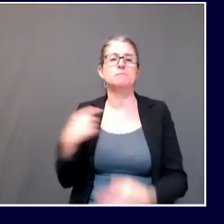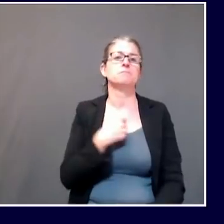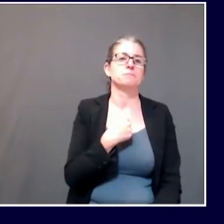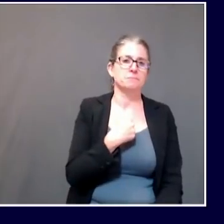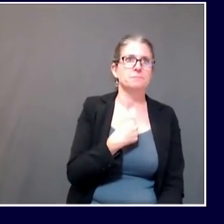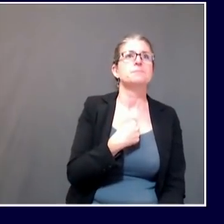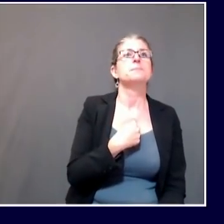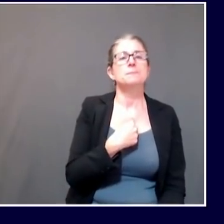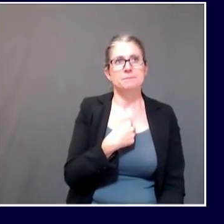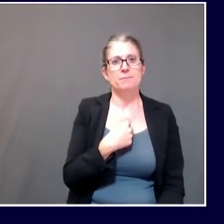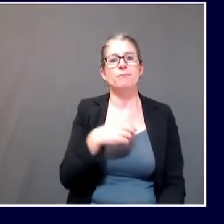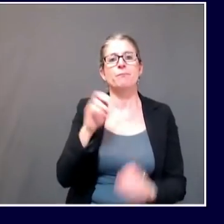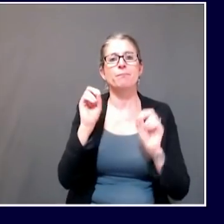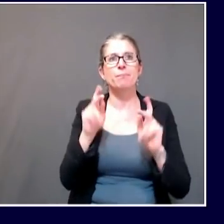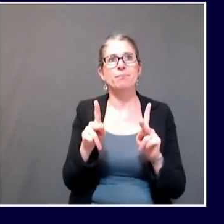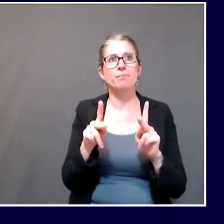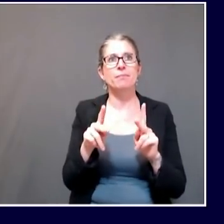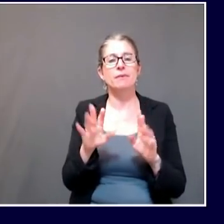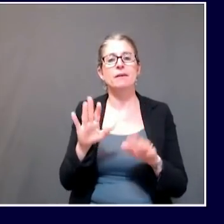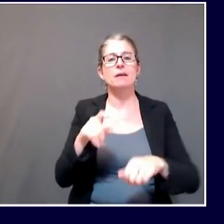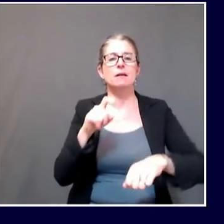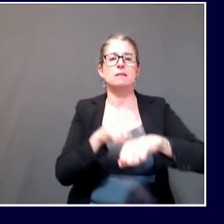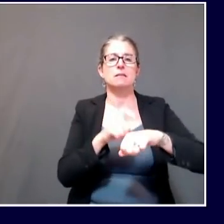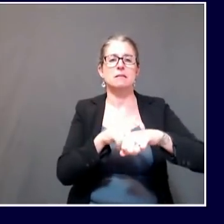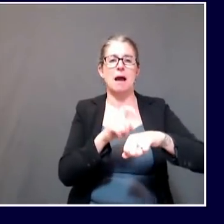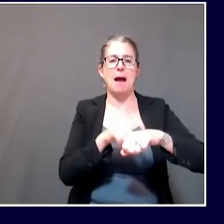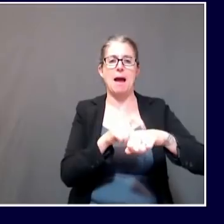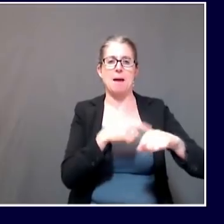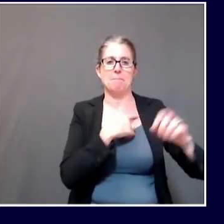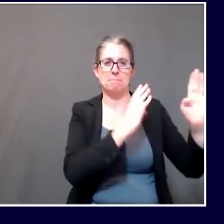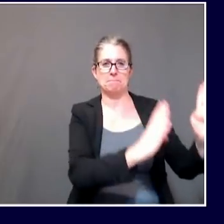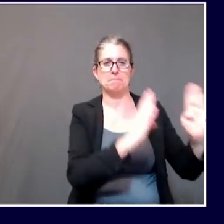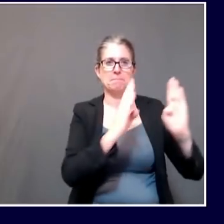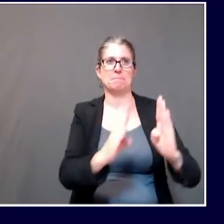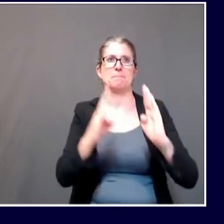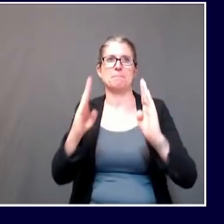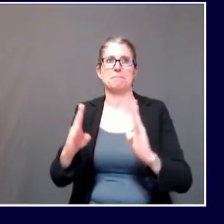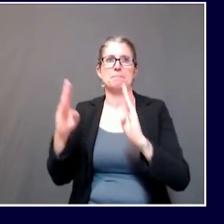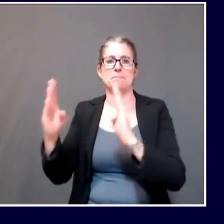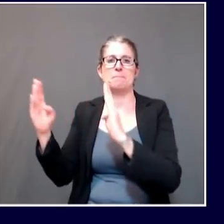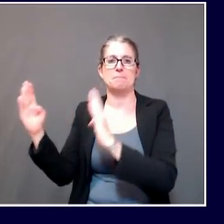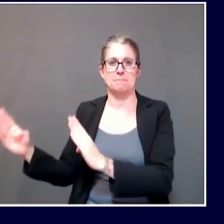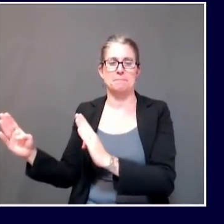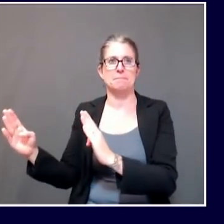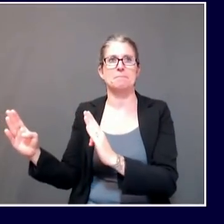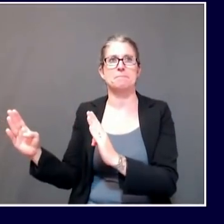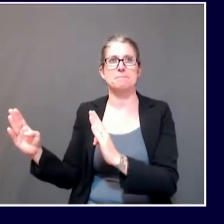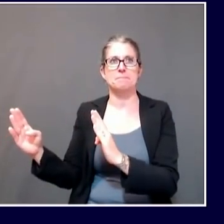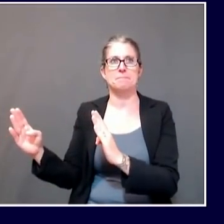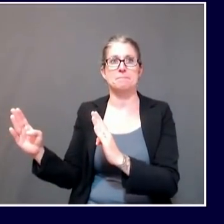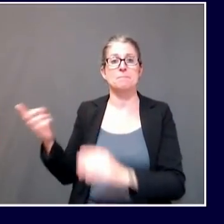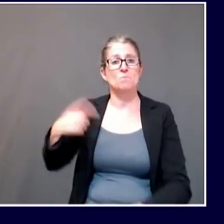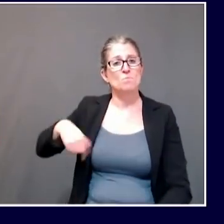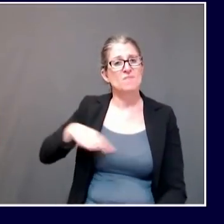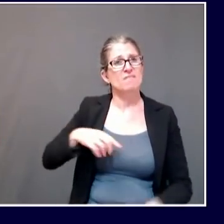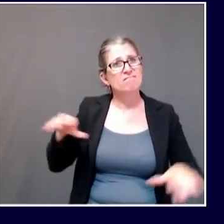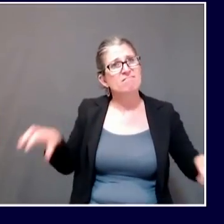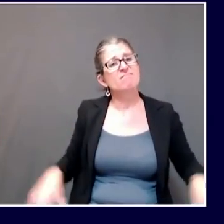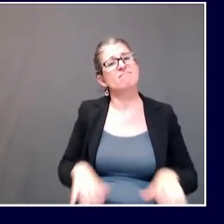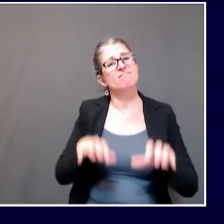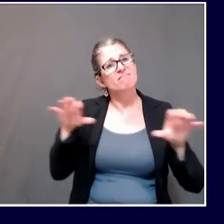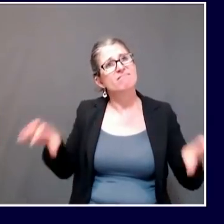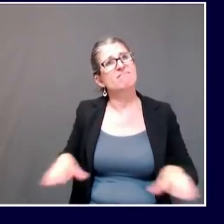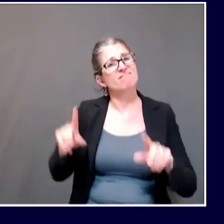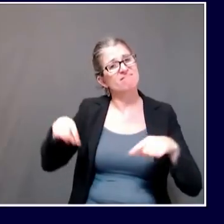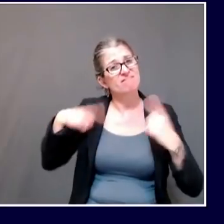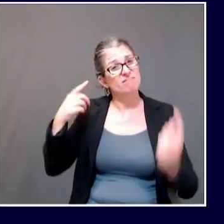we have worked aggressively, and I give Commissioner Macon credit, she's been working since the spring with all the